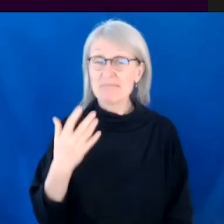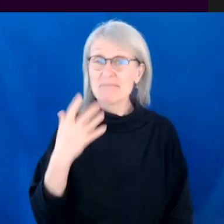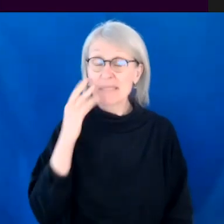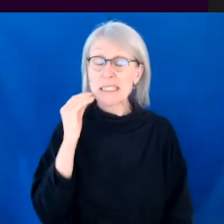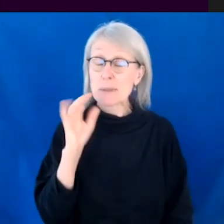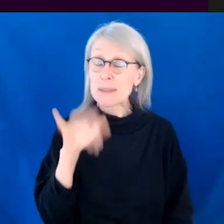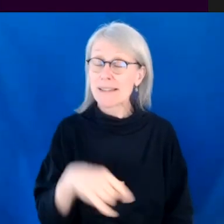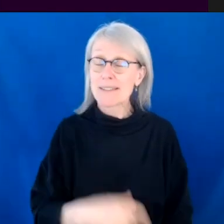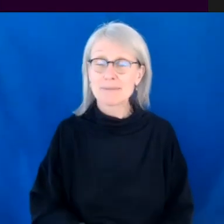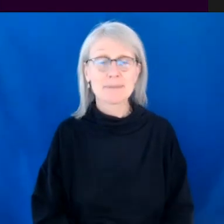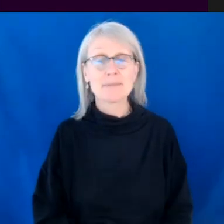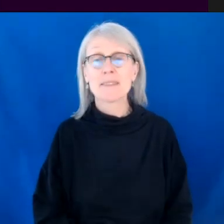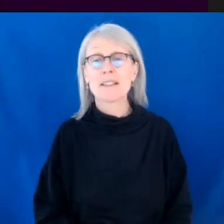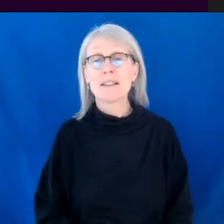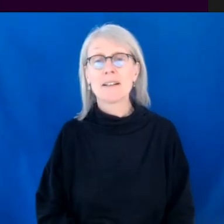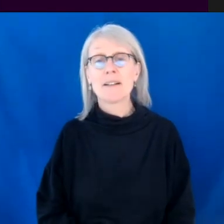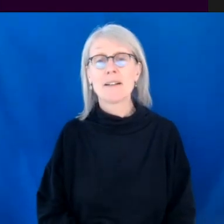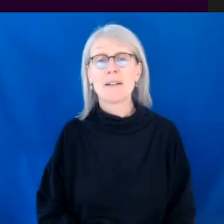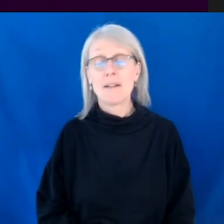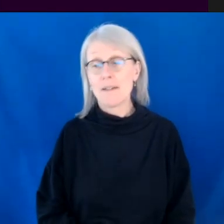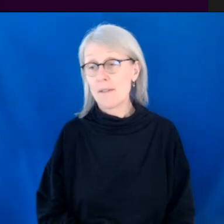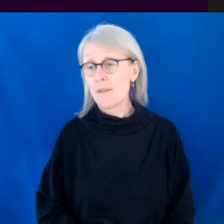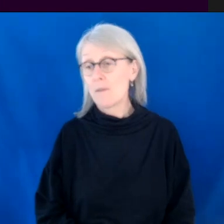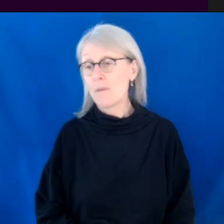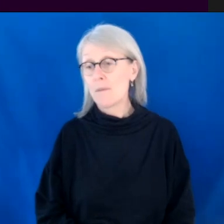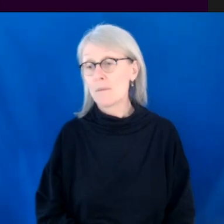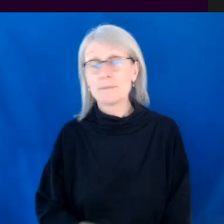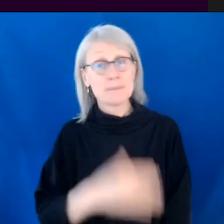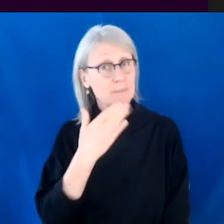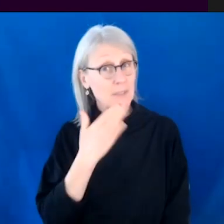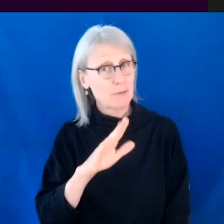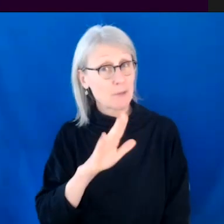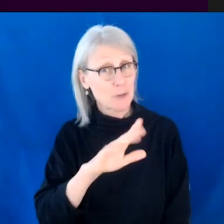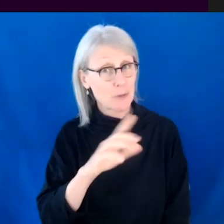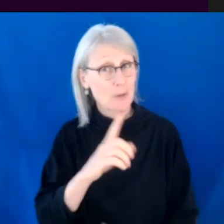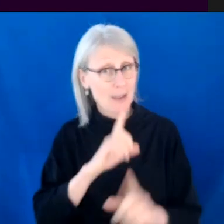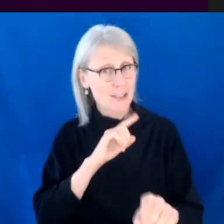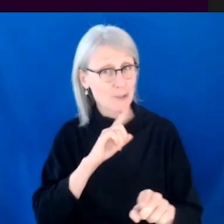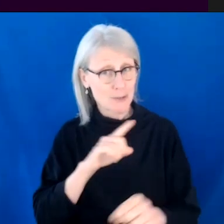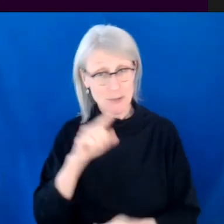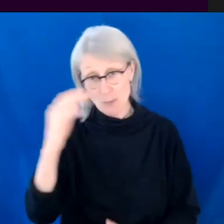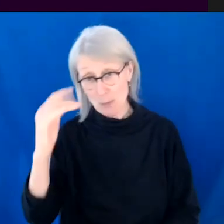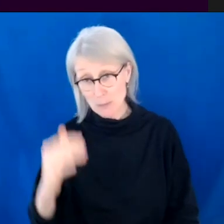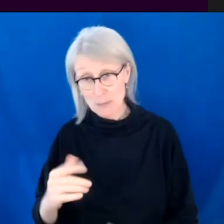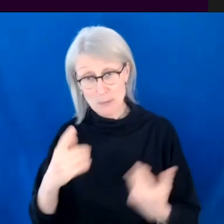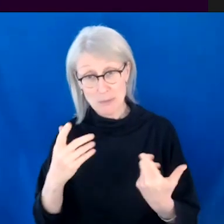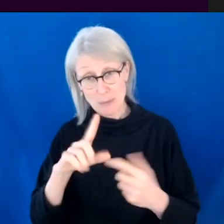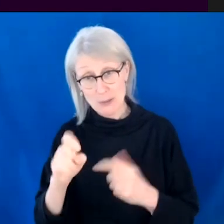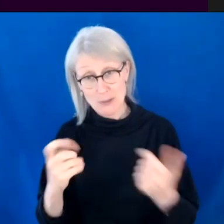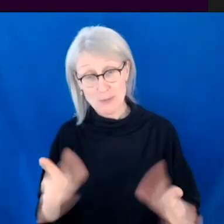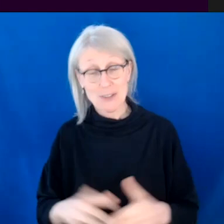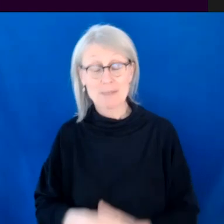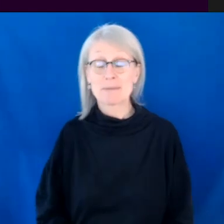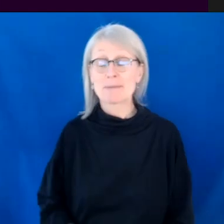Okay. Um, so that's all the questions that I have for you. Thank you so much for answering them. Thank you. Great question. Thank you.